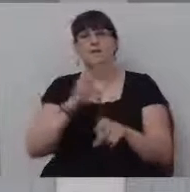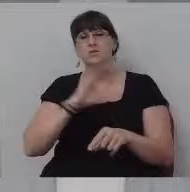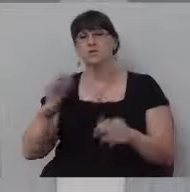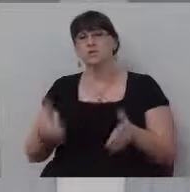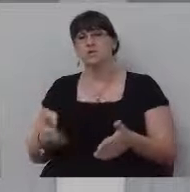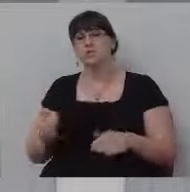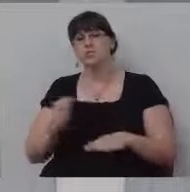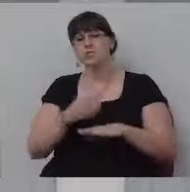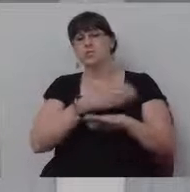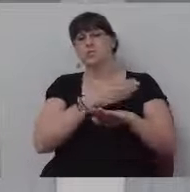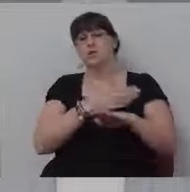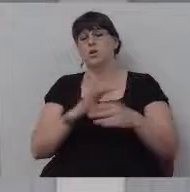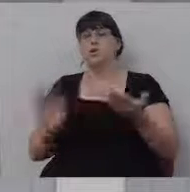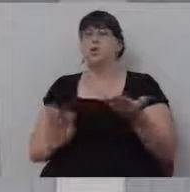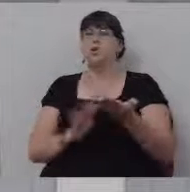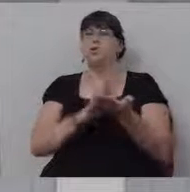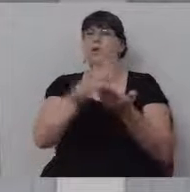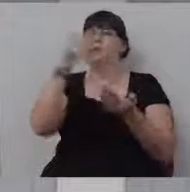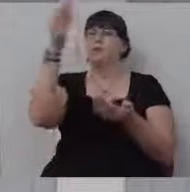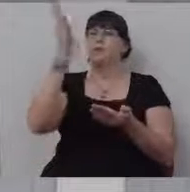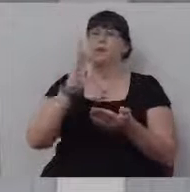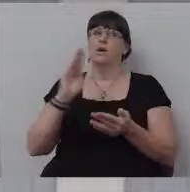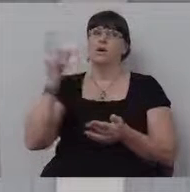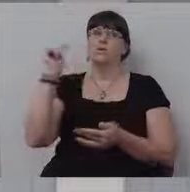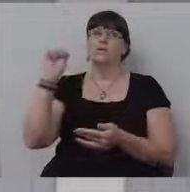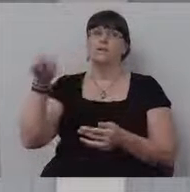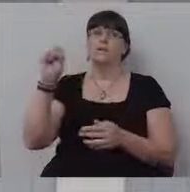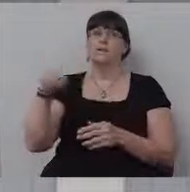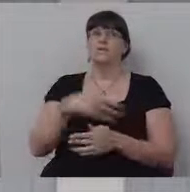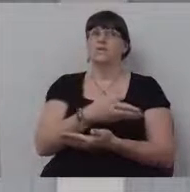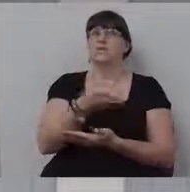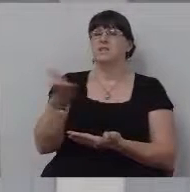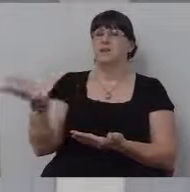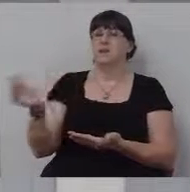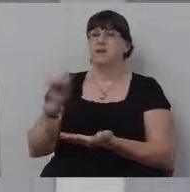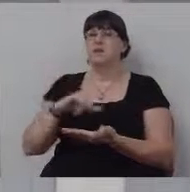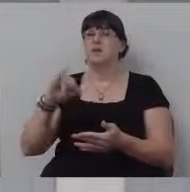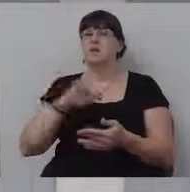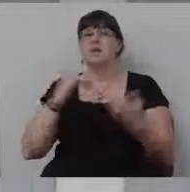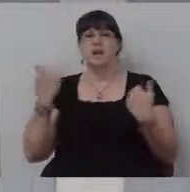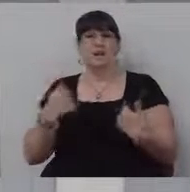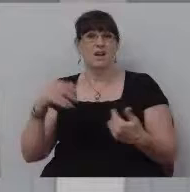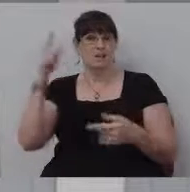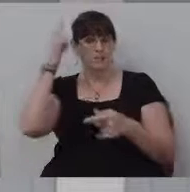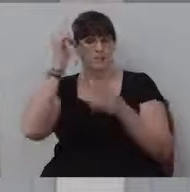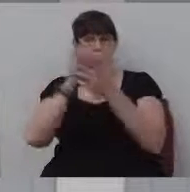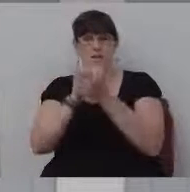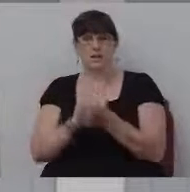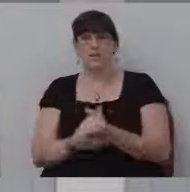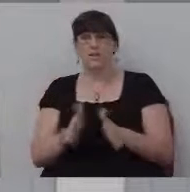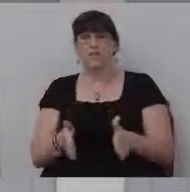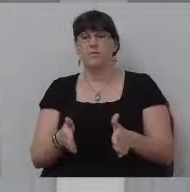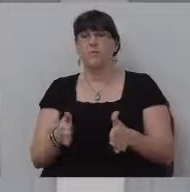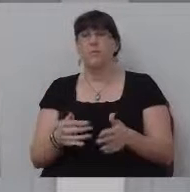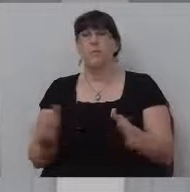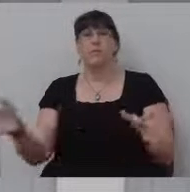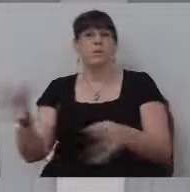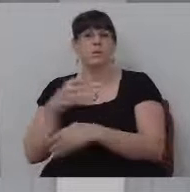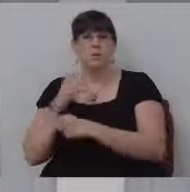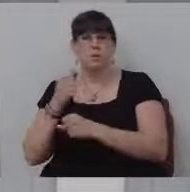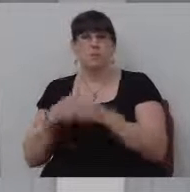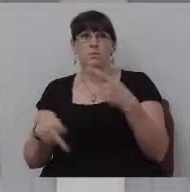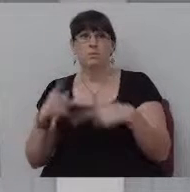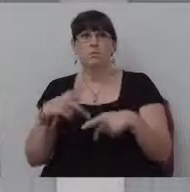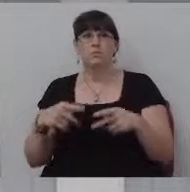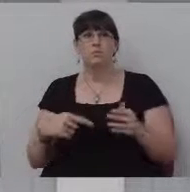glorified God in some ways for believers. We've testified to others that we're believers and maybe won some other people to the Lord. And then